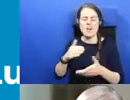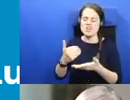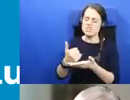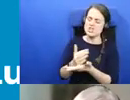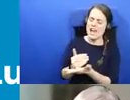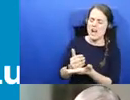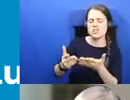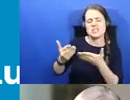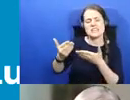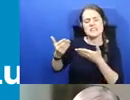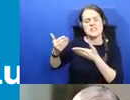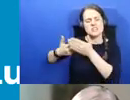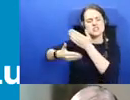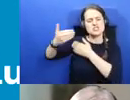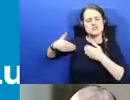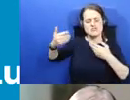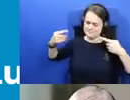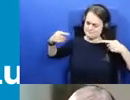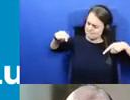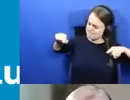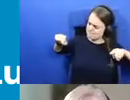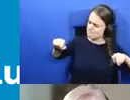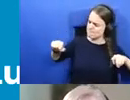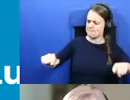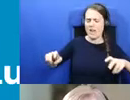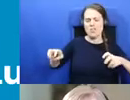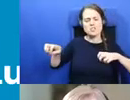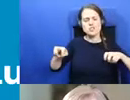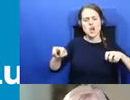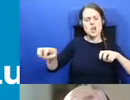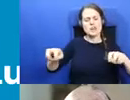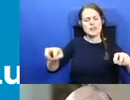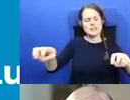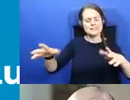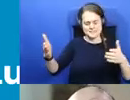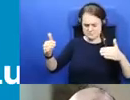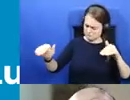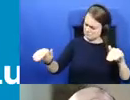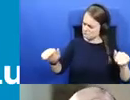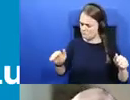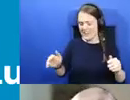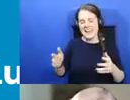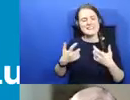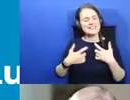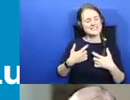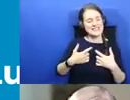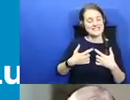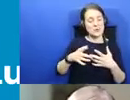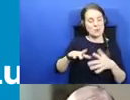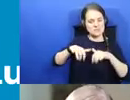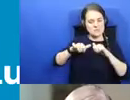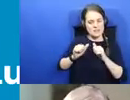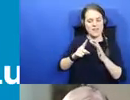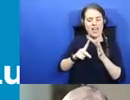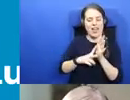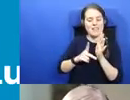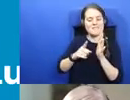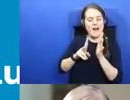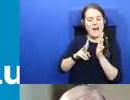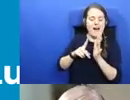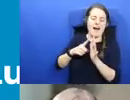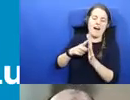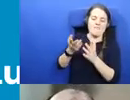and our journeys. I think it's interesting, you know, that we're starting with Elva way back in the Middle Ages and going to,